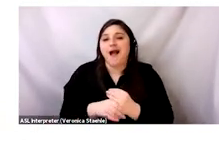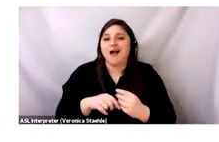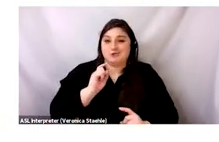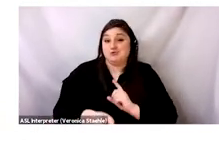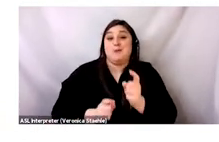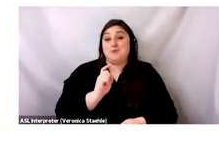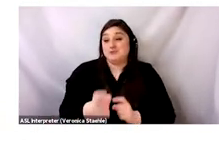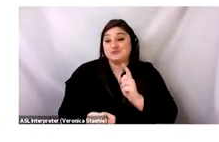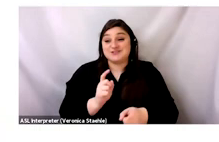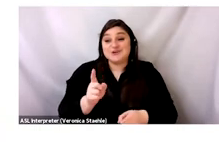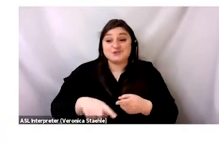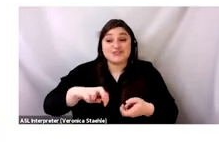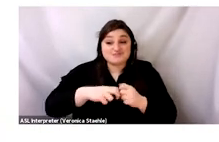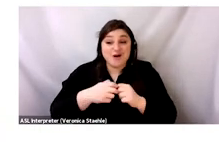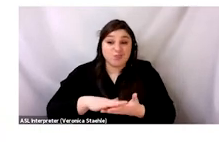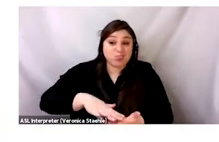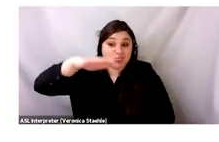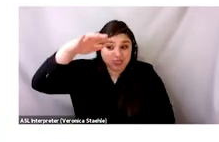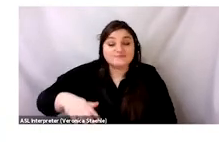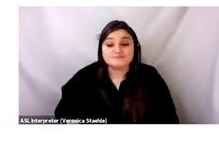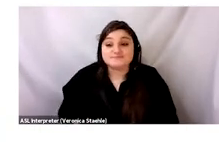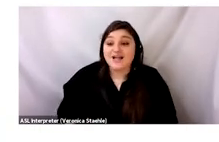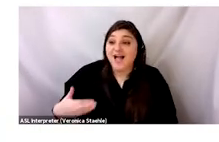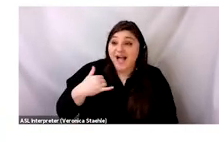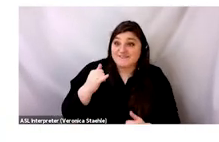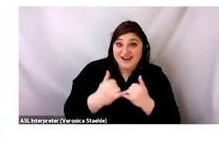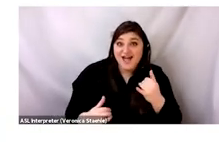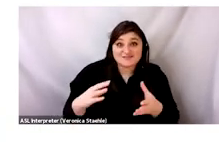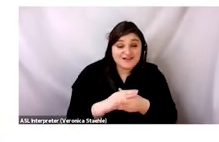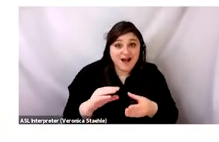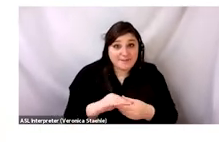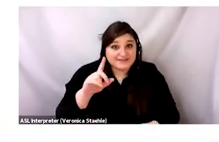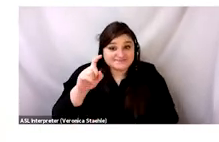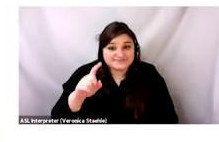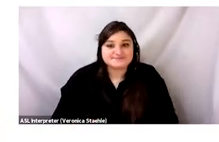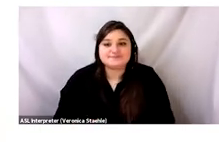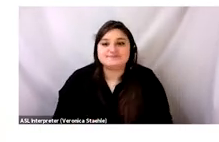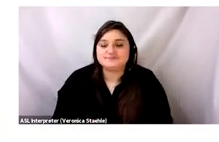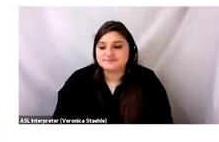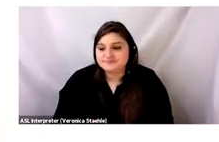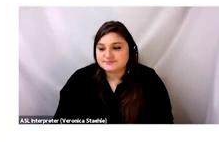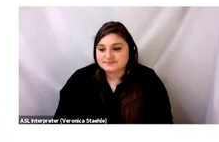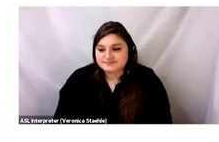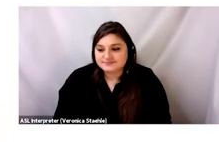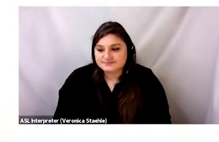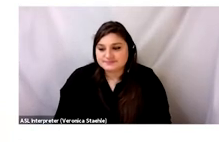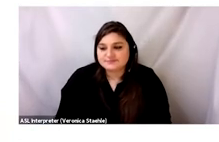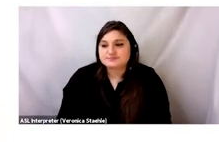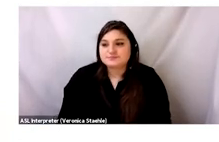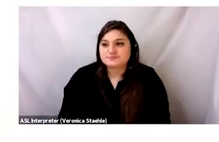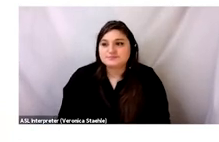to the compound problem. Anyway, I think that's it. Do you have any last words before we go? Yeah, the